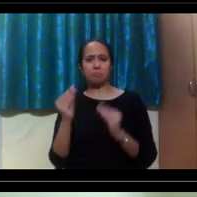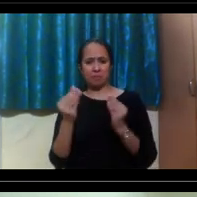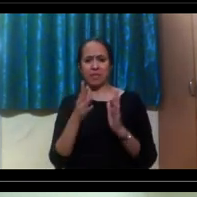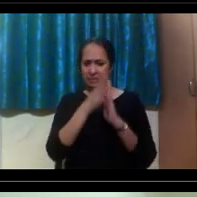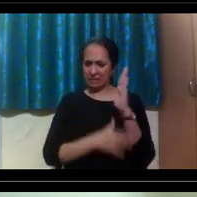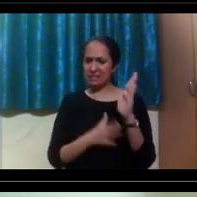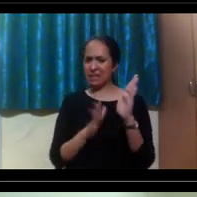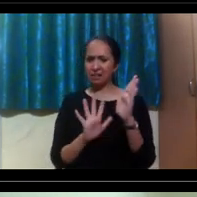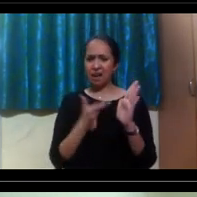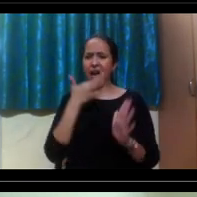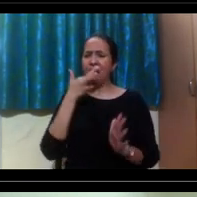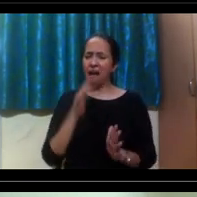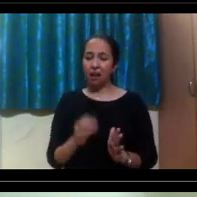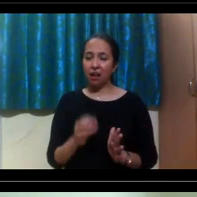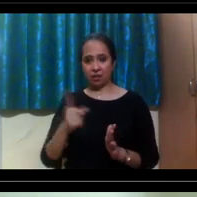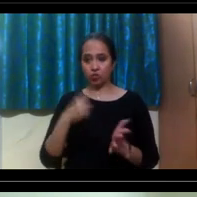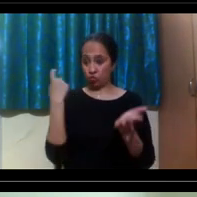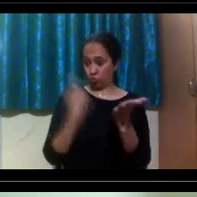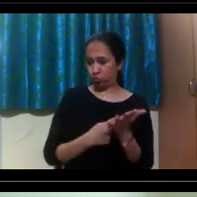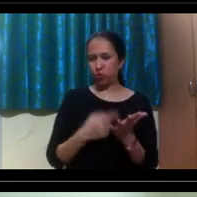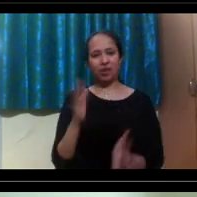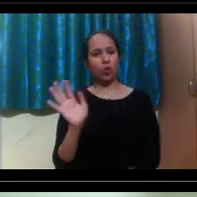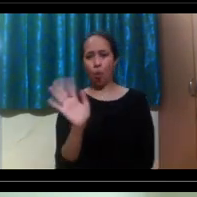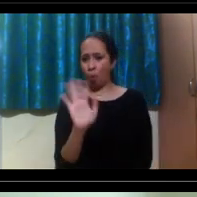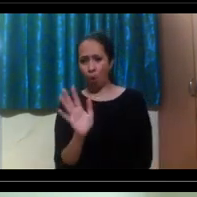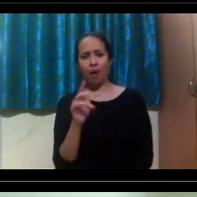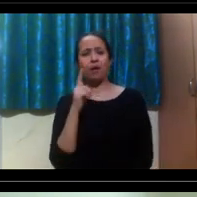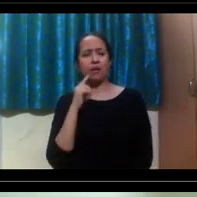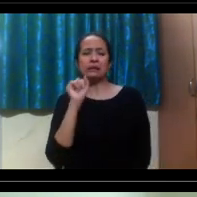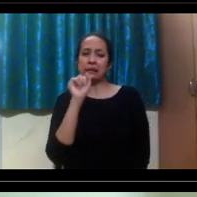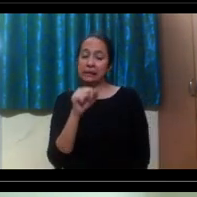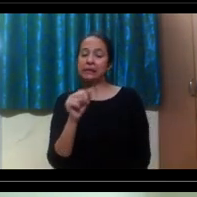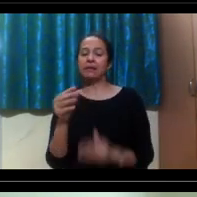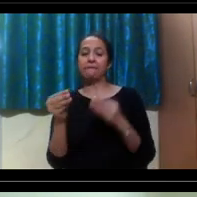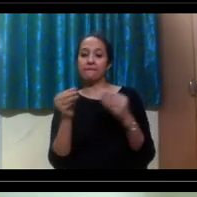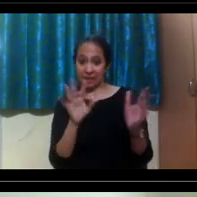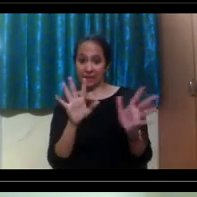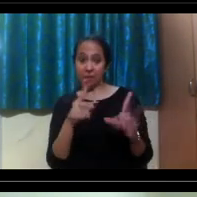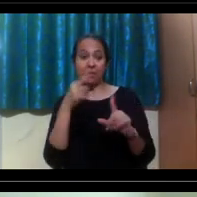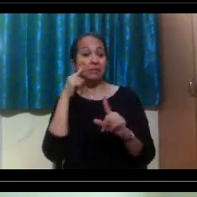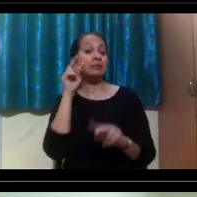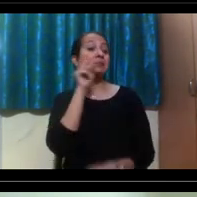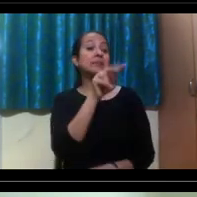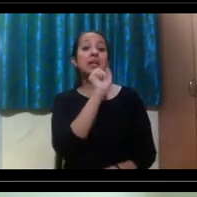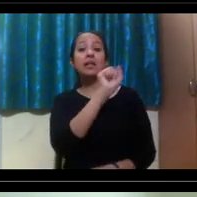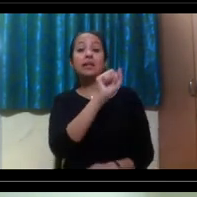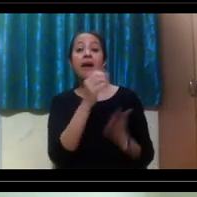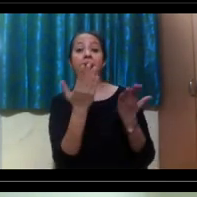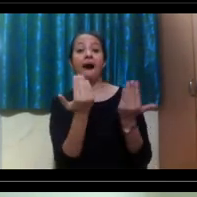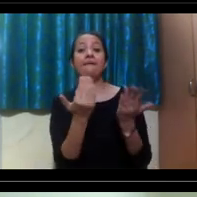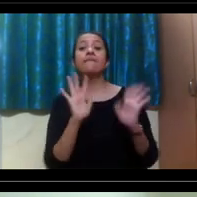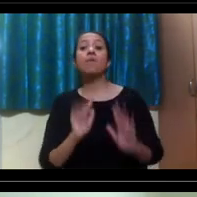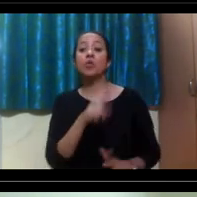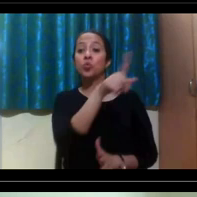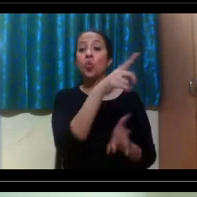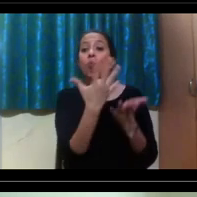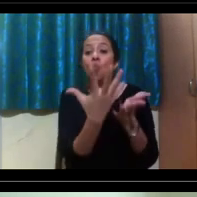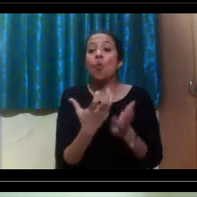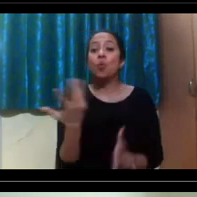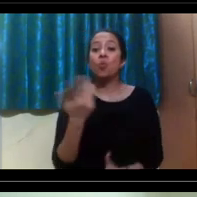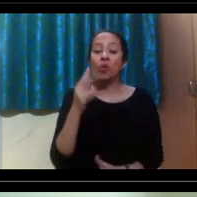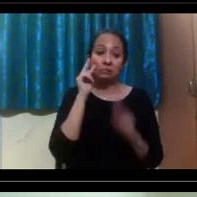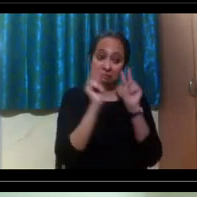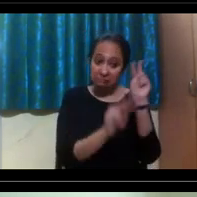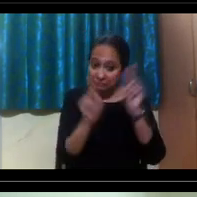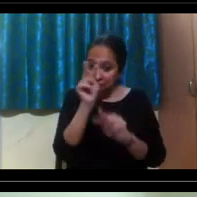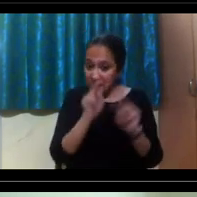and I'm not trying to make a too flippant of a joke here, but the example I give to other, uh, you know, folks is that, you know, if we